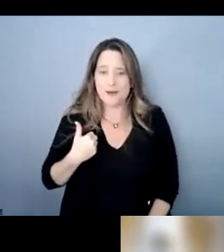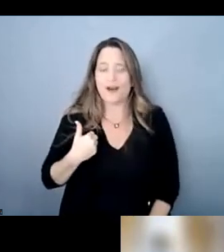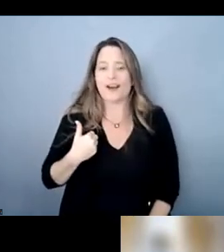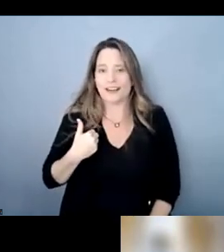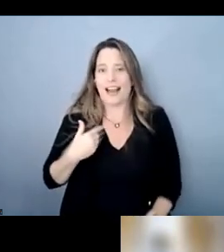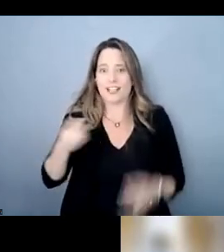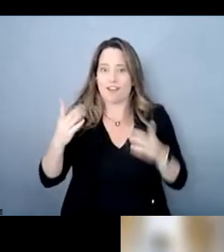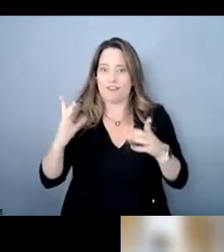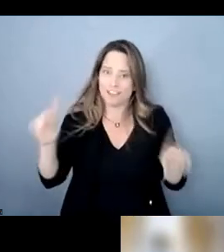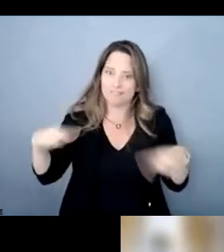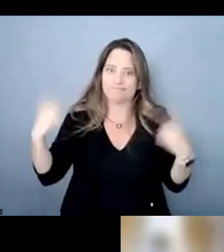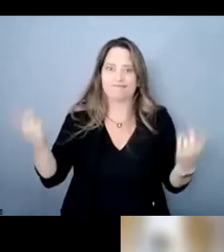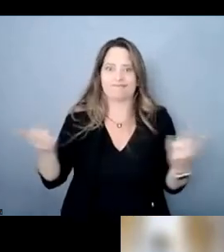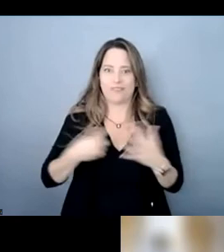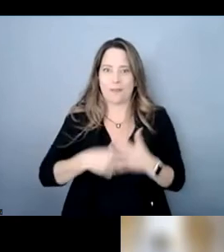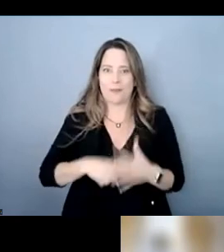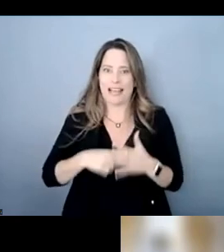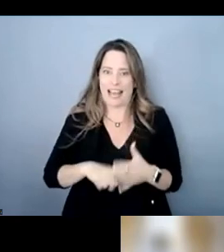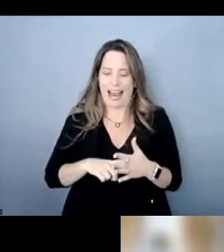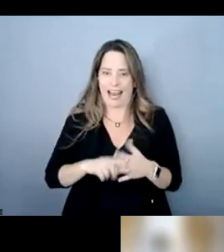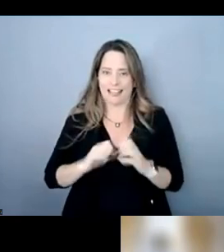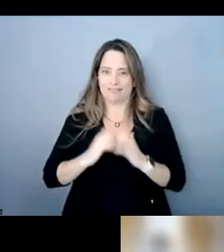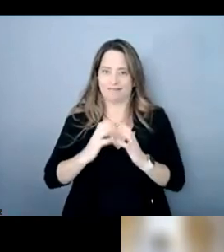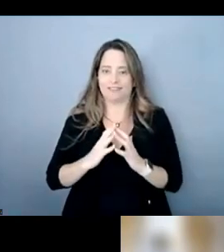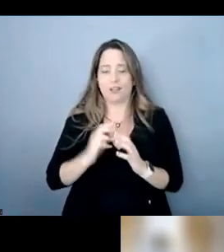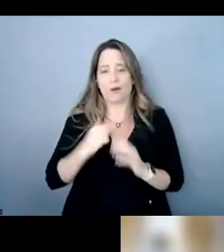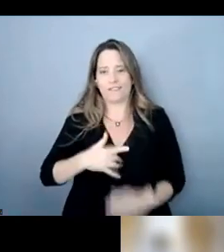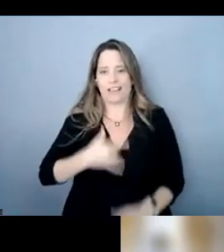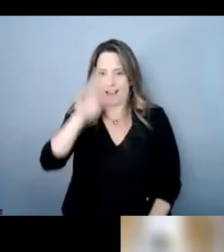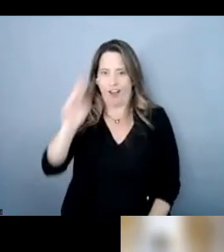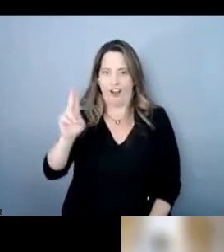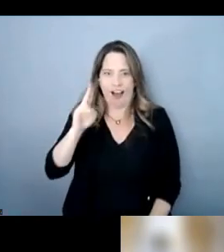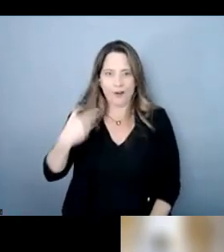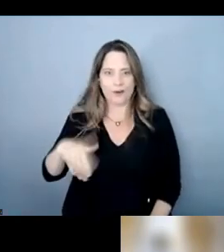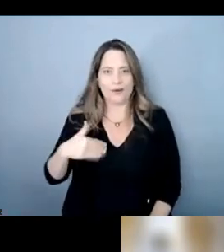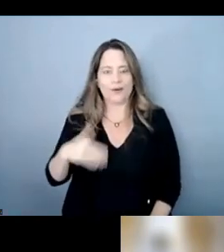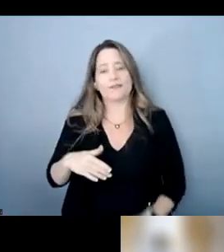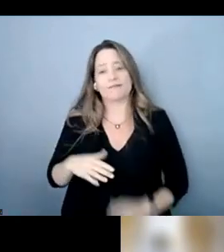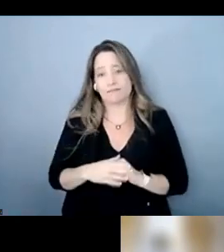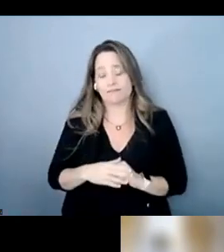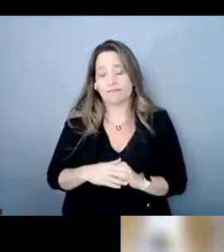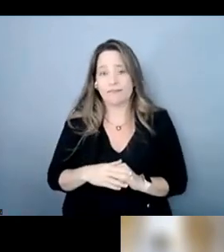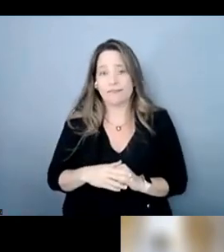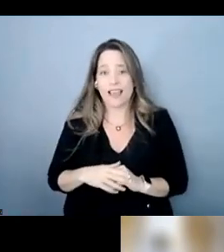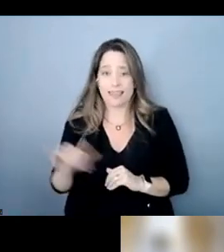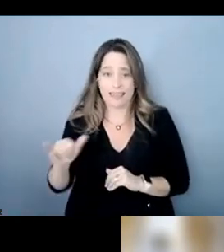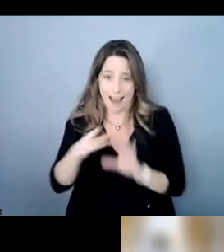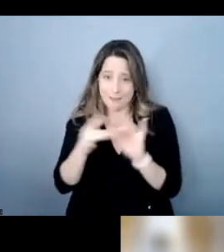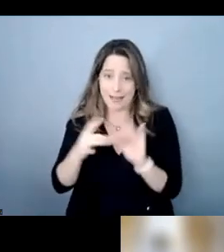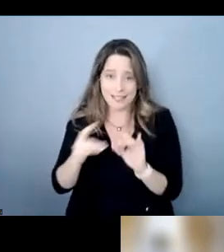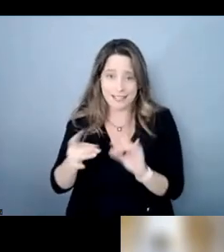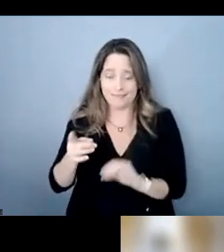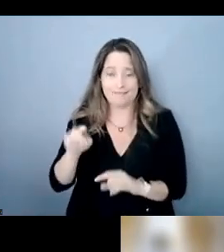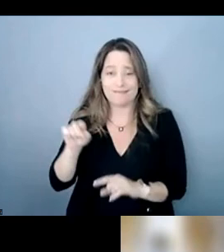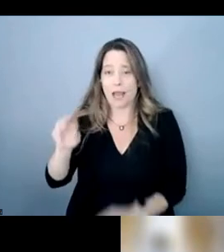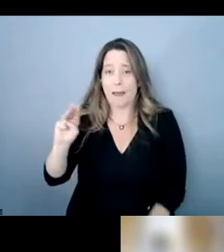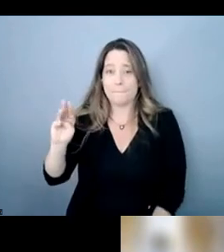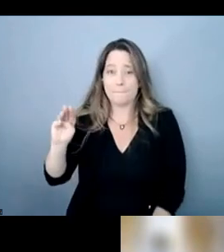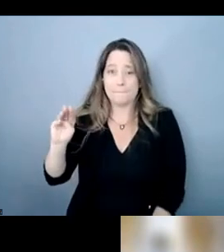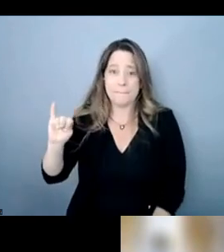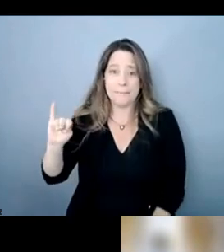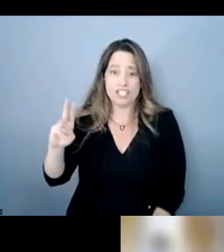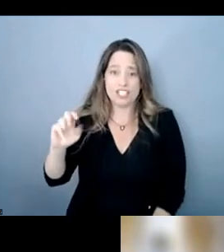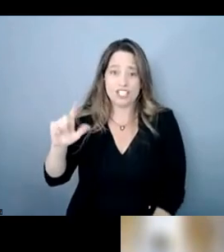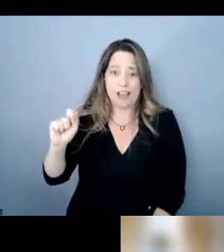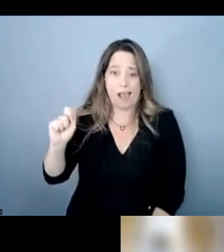beginning we are honored and uh she as i've said in the past is a walking encyclopedia and teaches